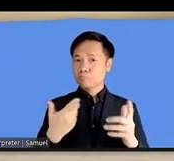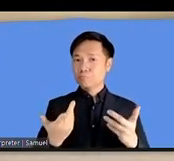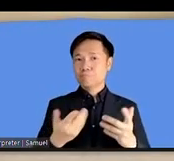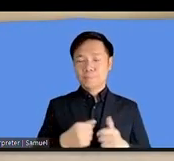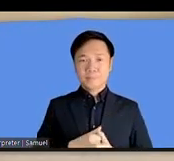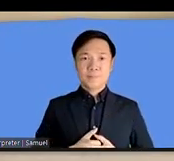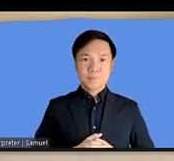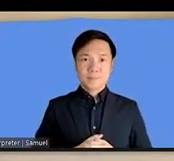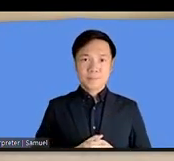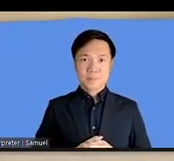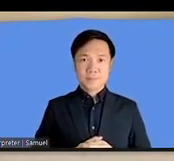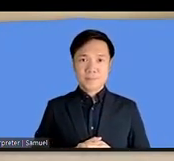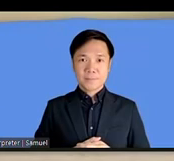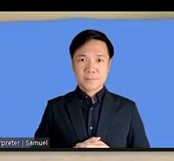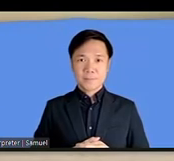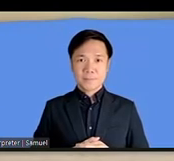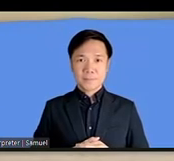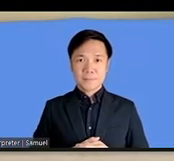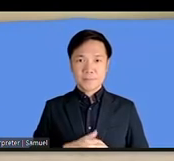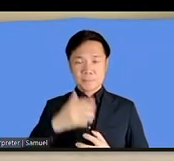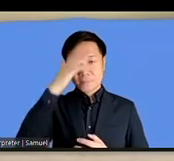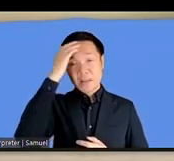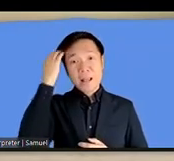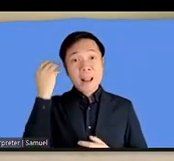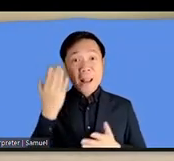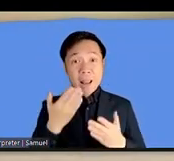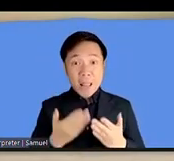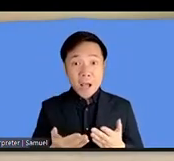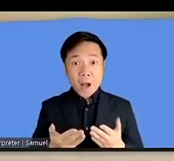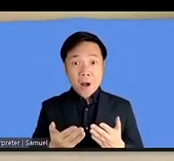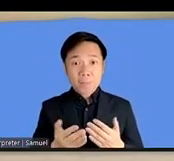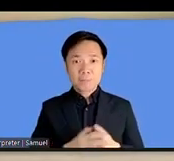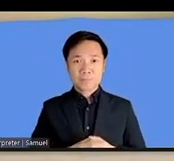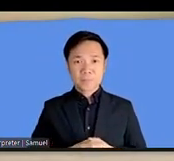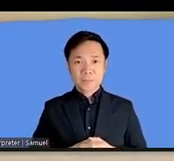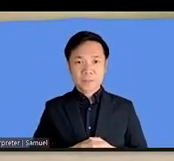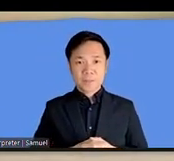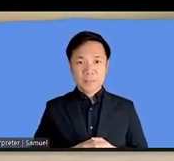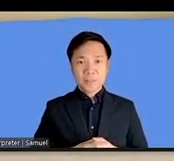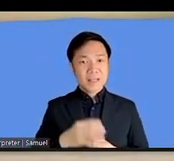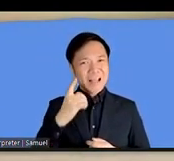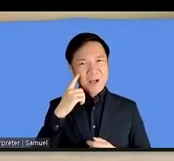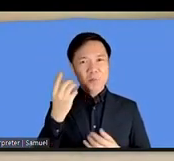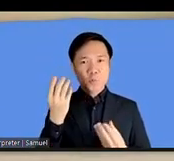now we have a issue how to bear the cost that's something we need to consider